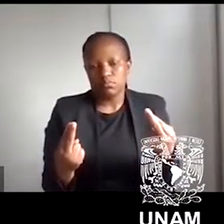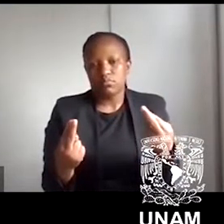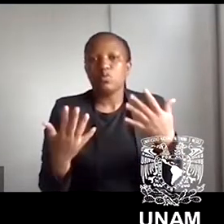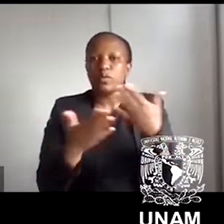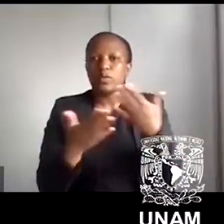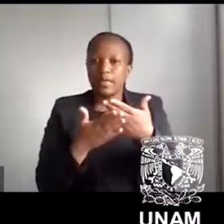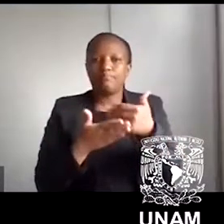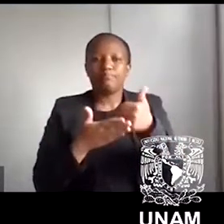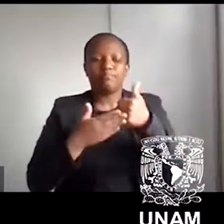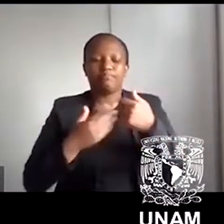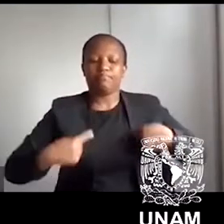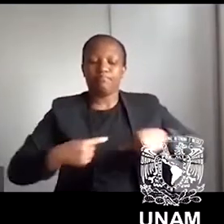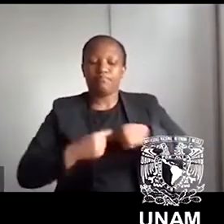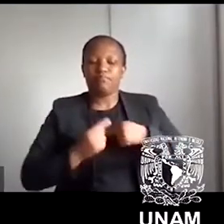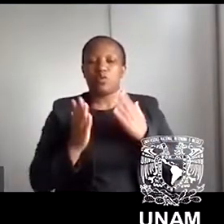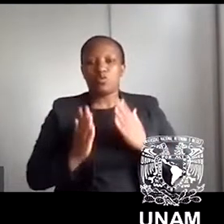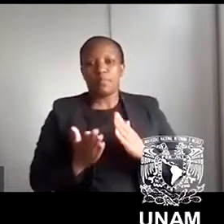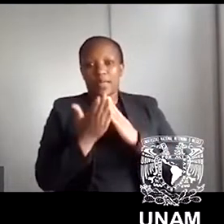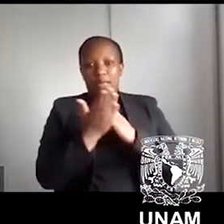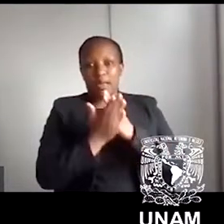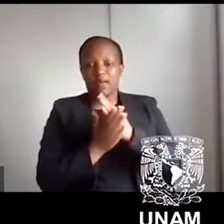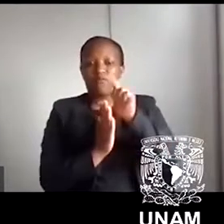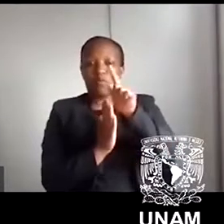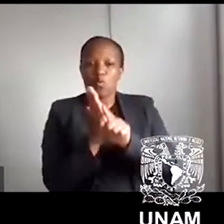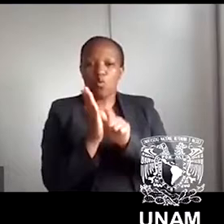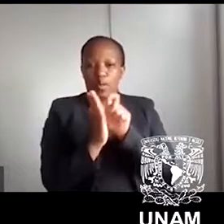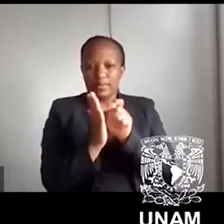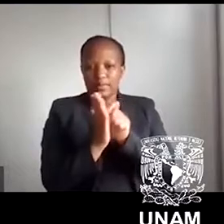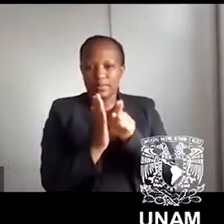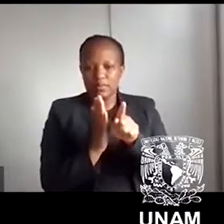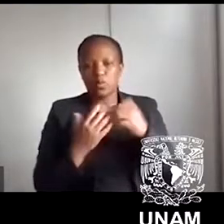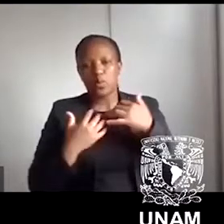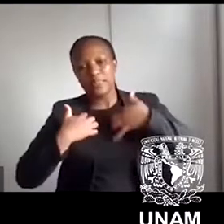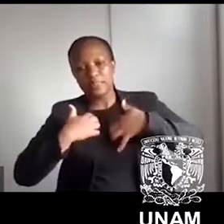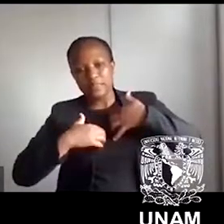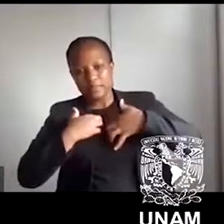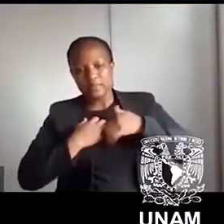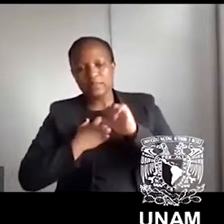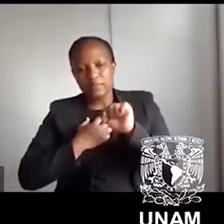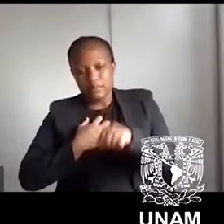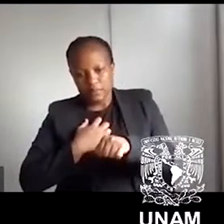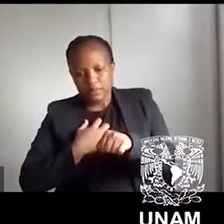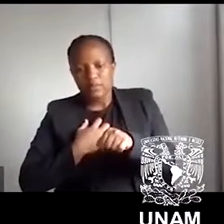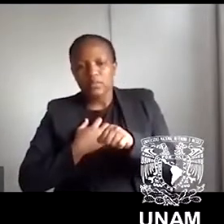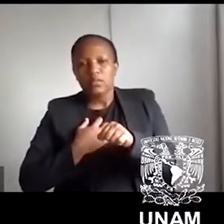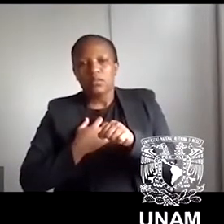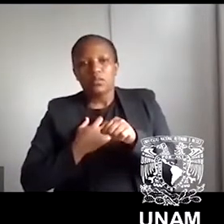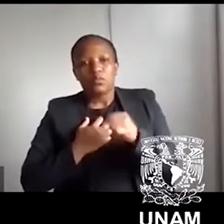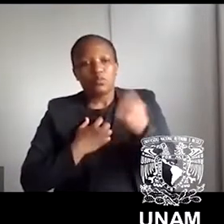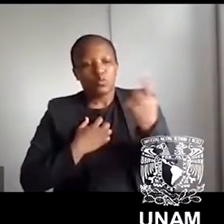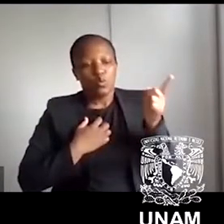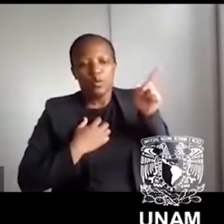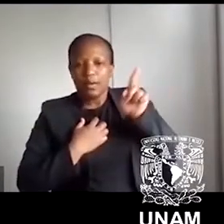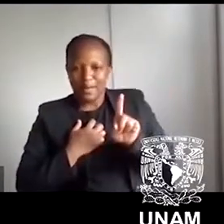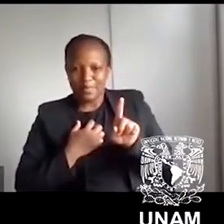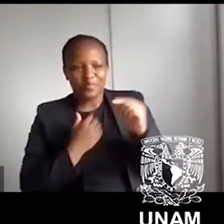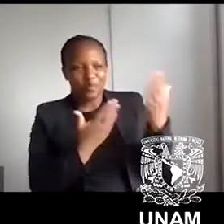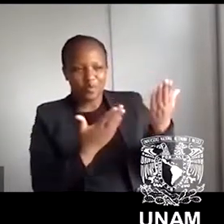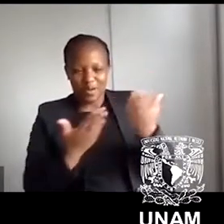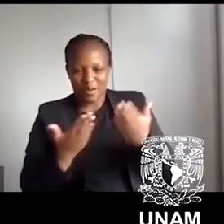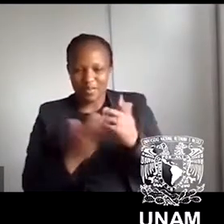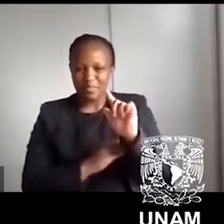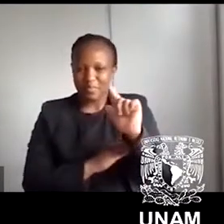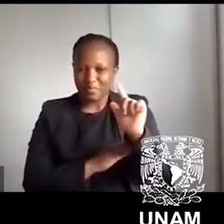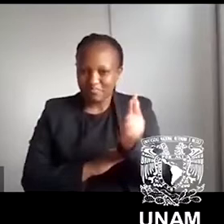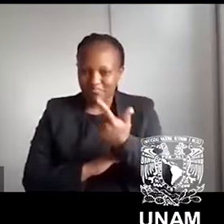of human rights in literature. So we're really excited to have come today. So very welcome everybody in our